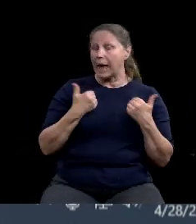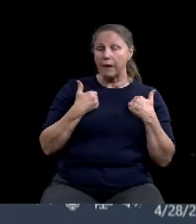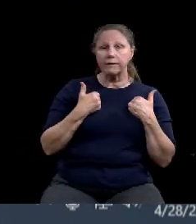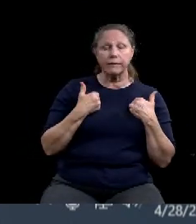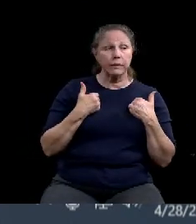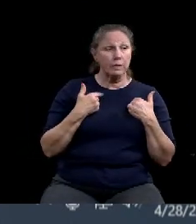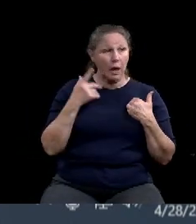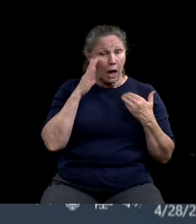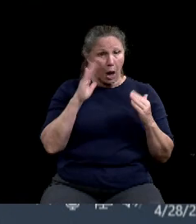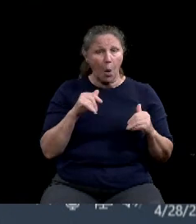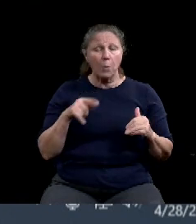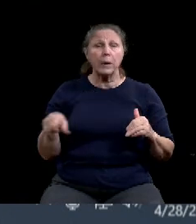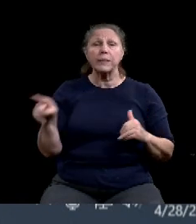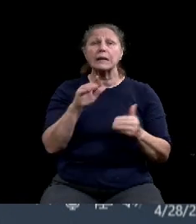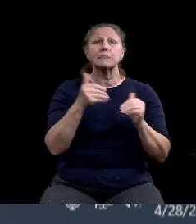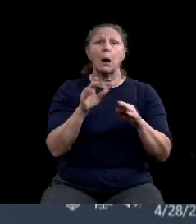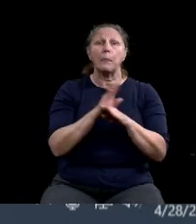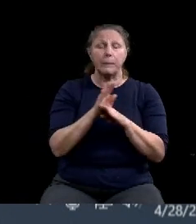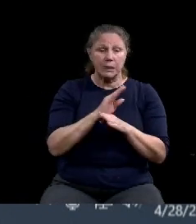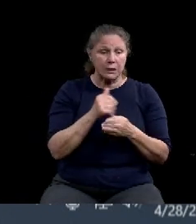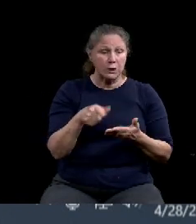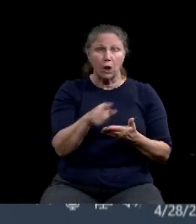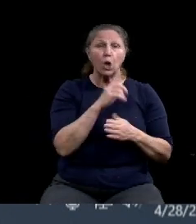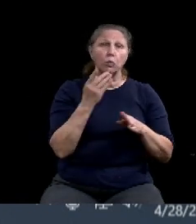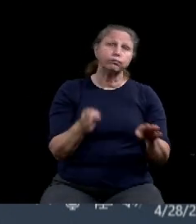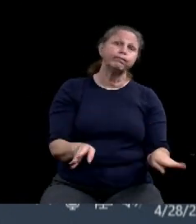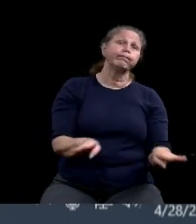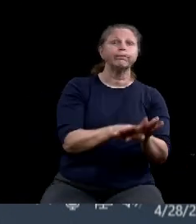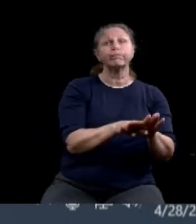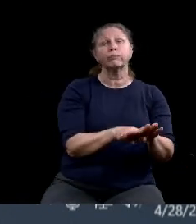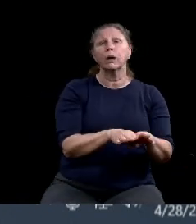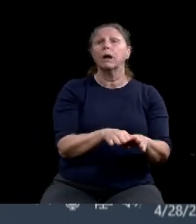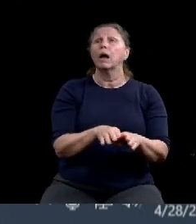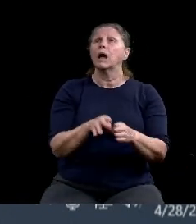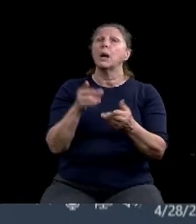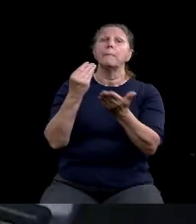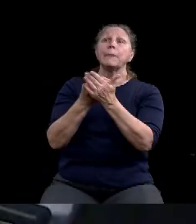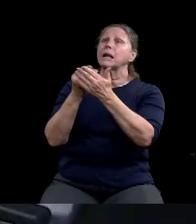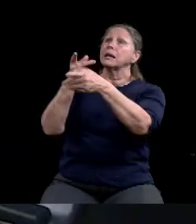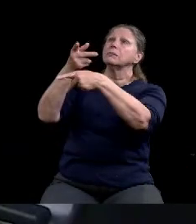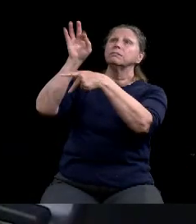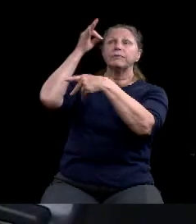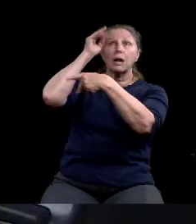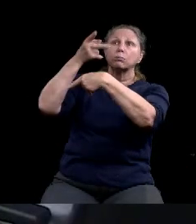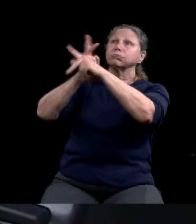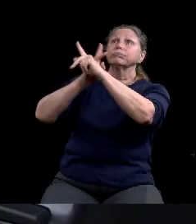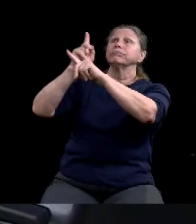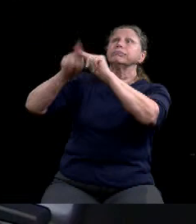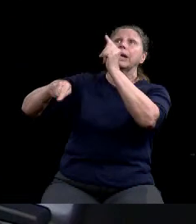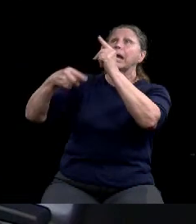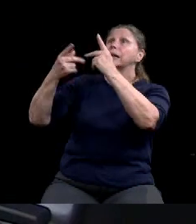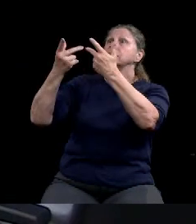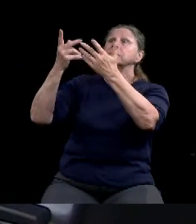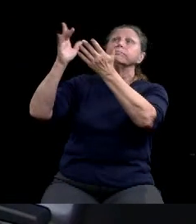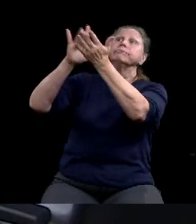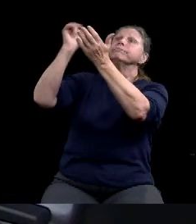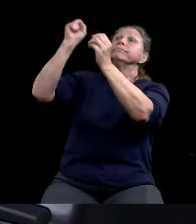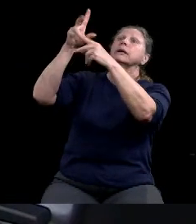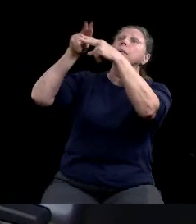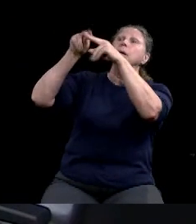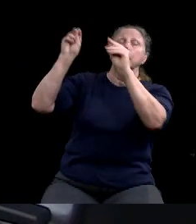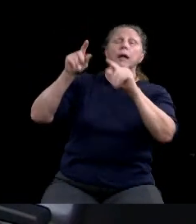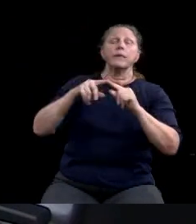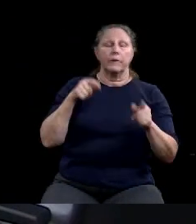been able to access the federal programs. Um, Esmeralda, please pull the council. Yes, sir. Holmes. Aye.